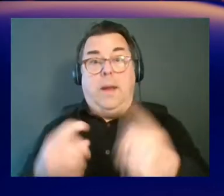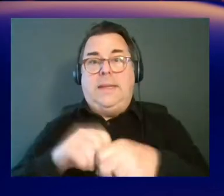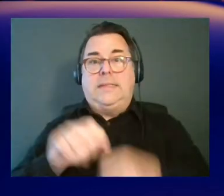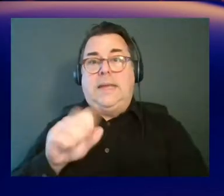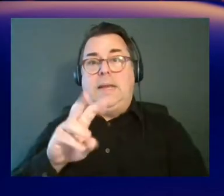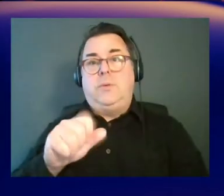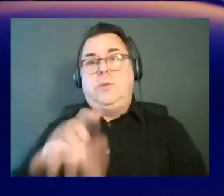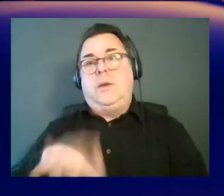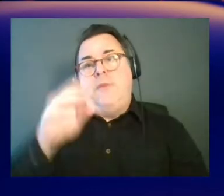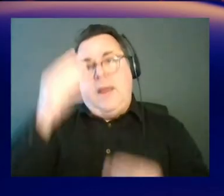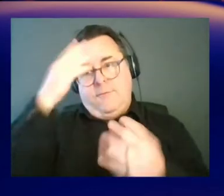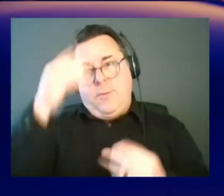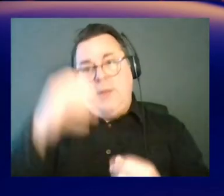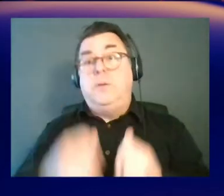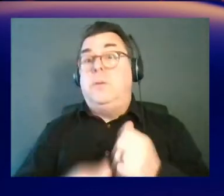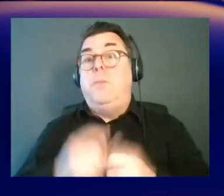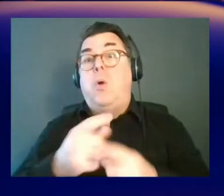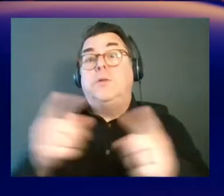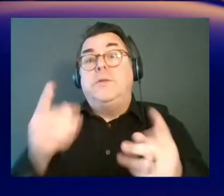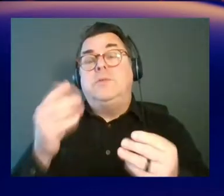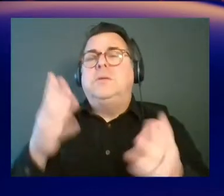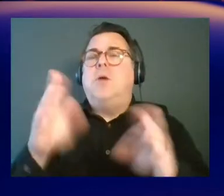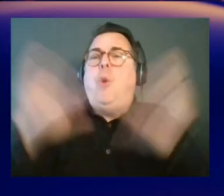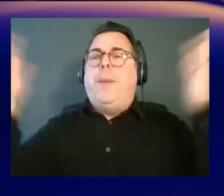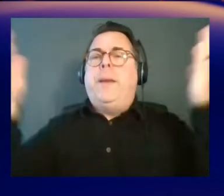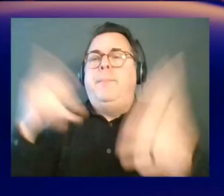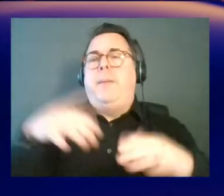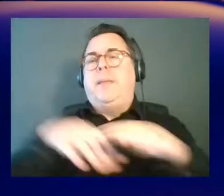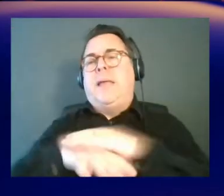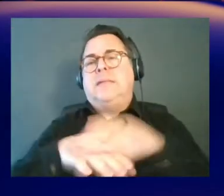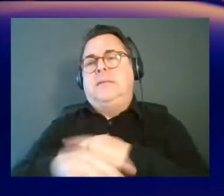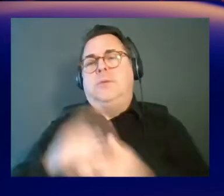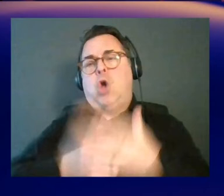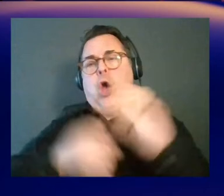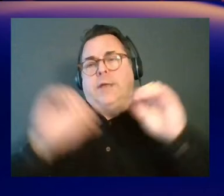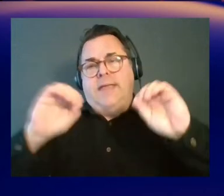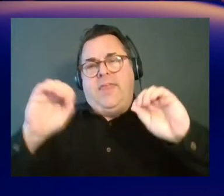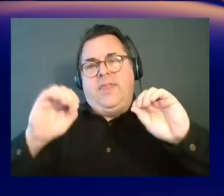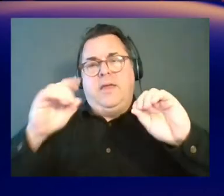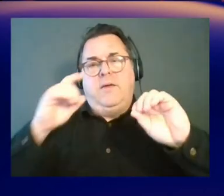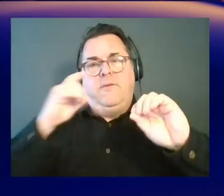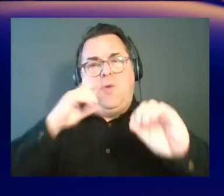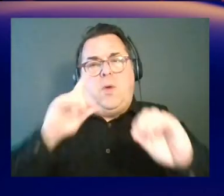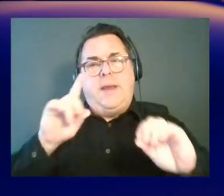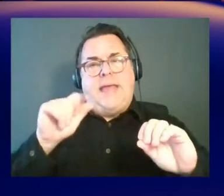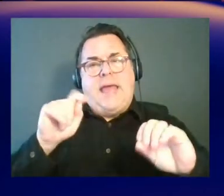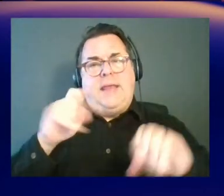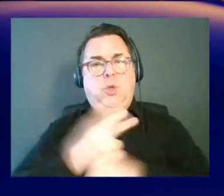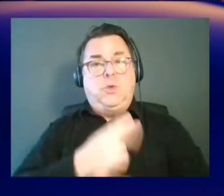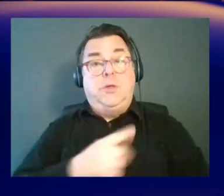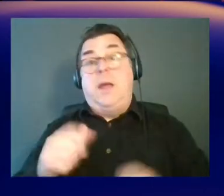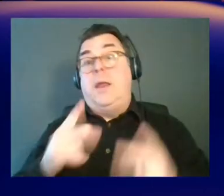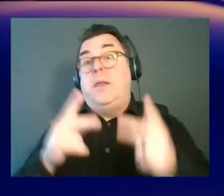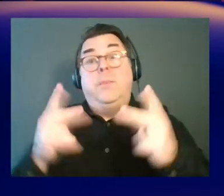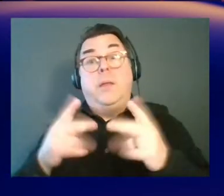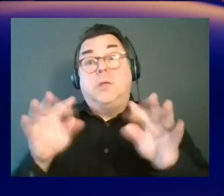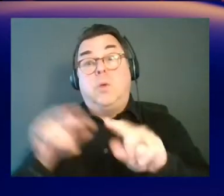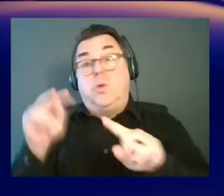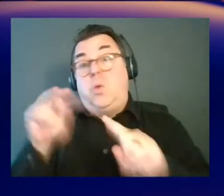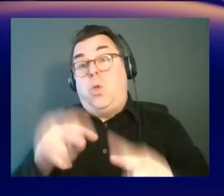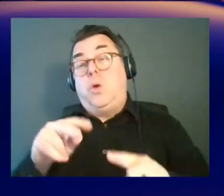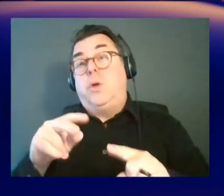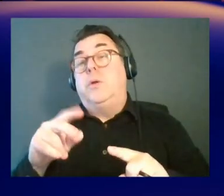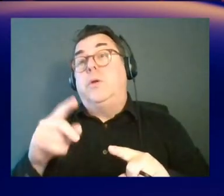can find data. Like I said, most of these data are publicly accessible. It is free to access for our data users. Another place I would recommend data